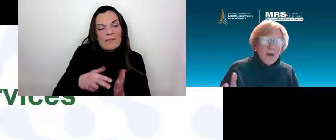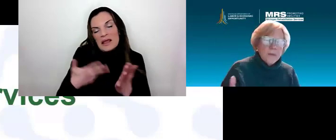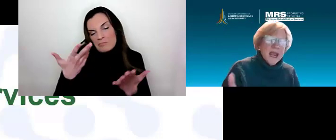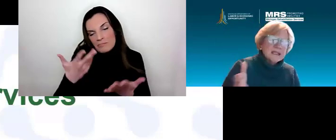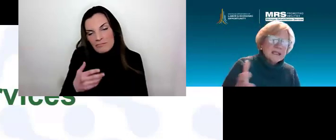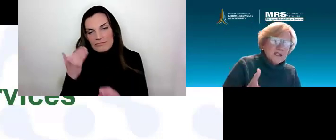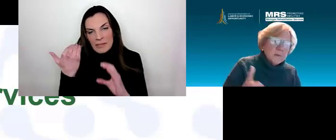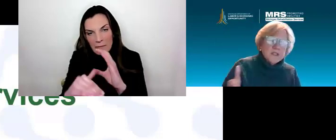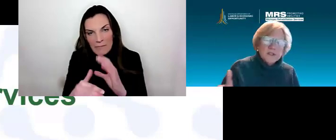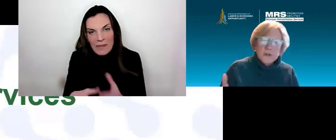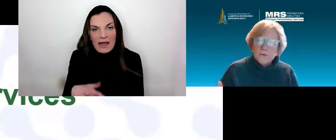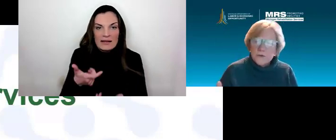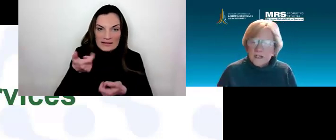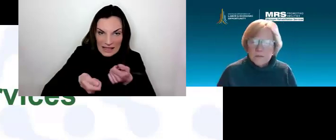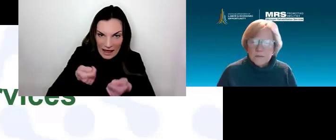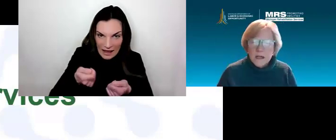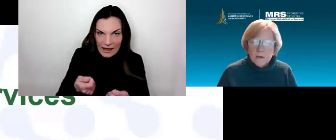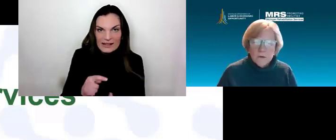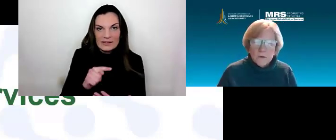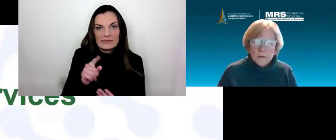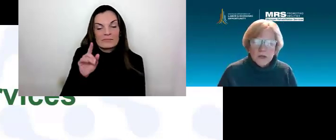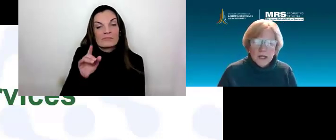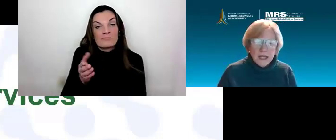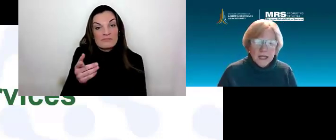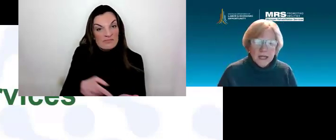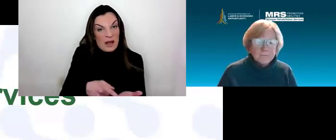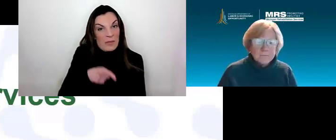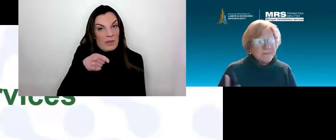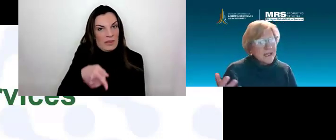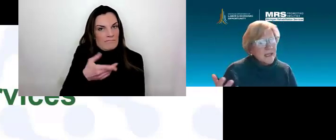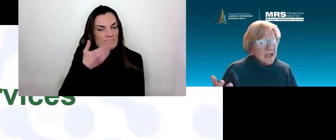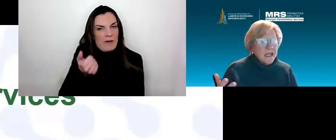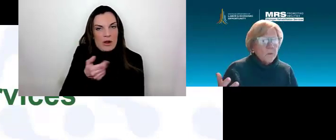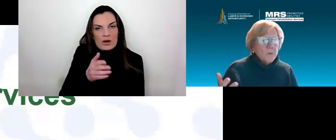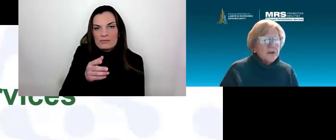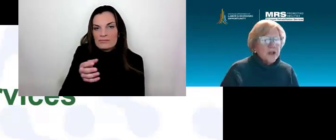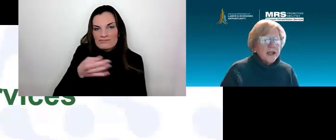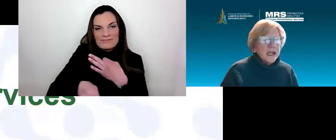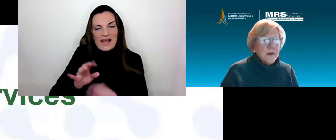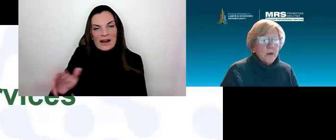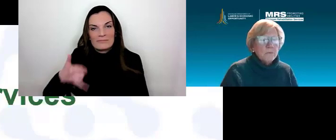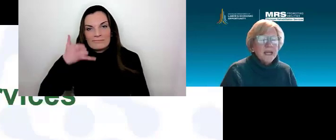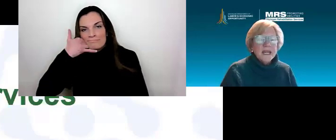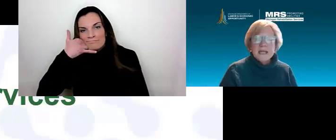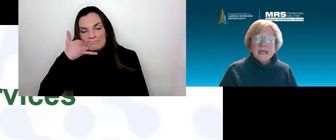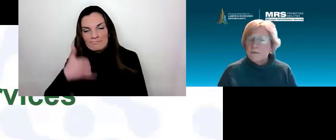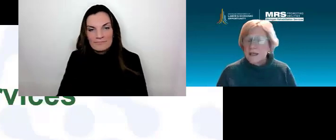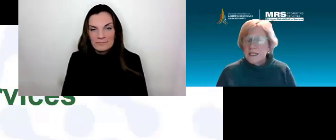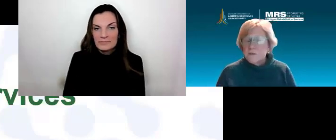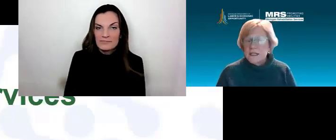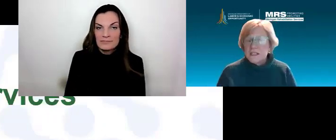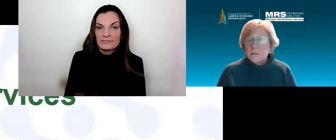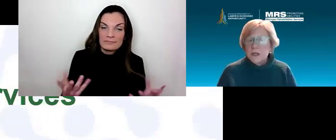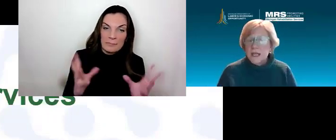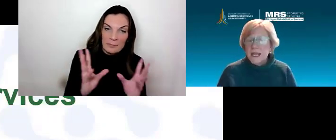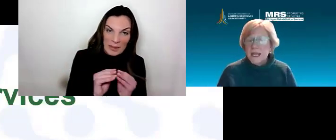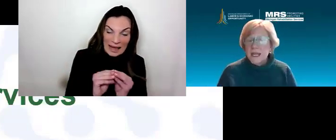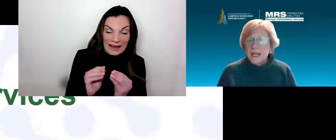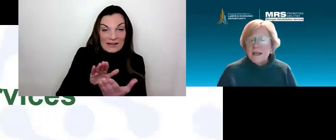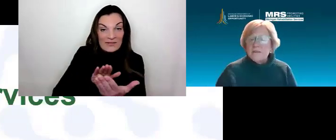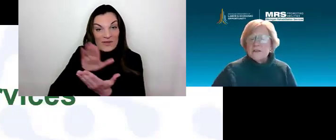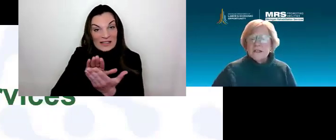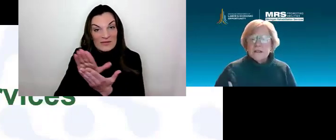as a substitute for some telephone communication. When you're talking about meetings and face-to-face